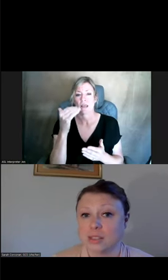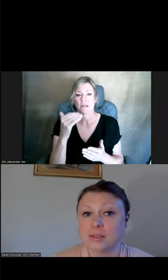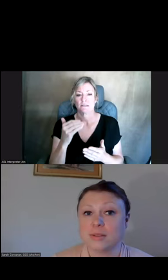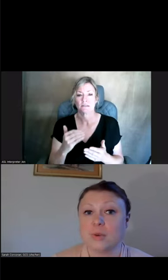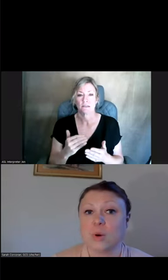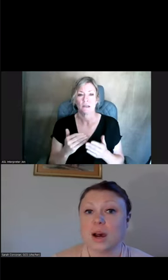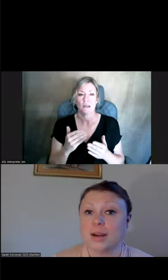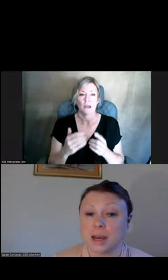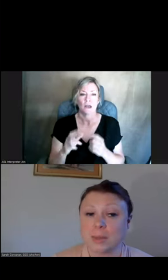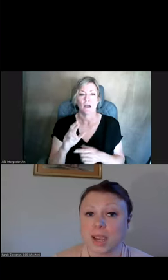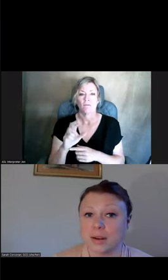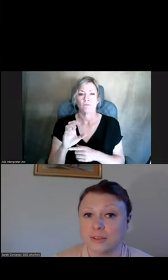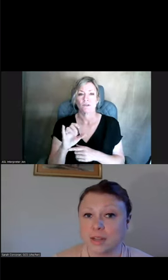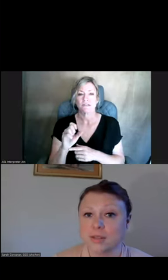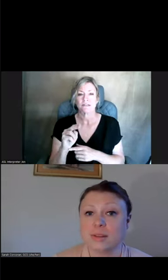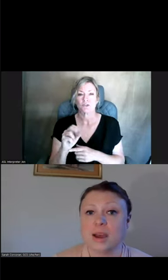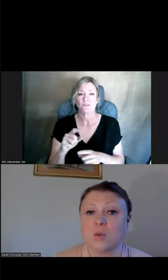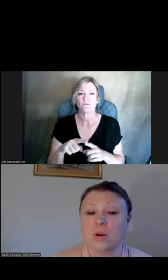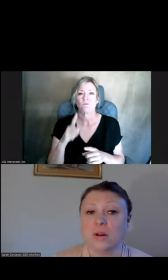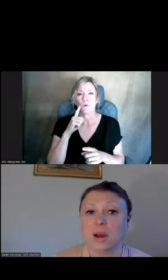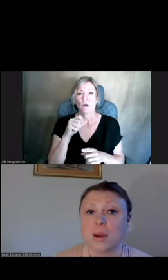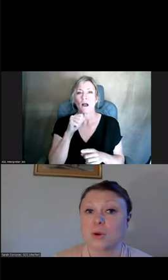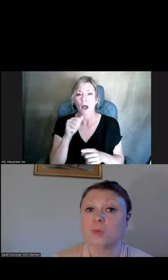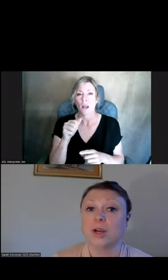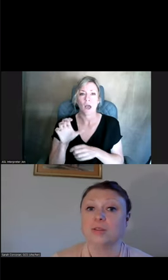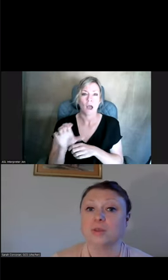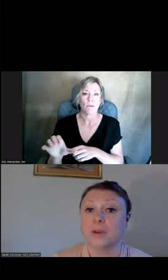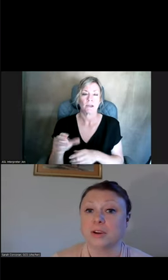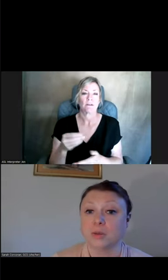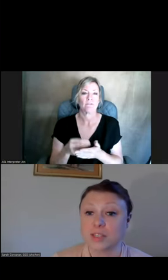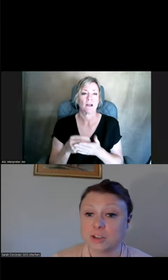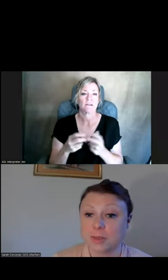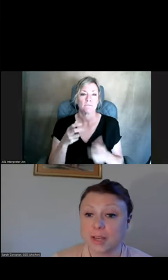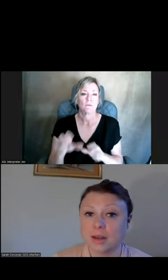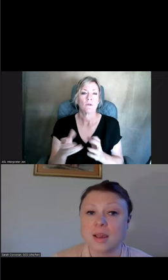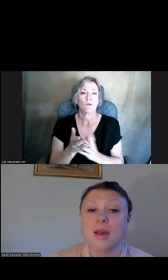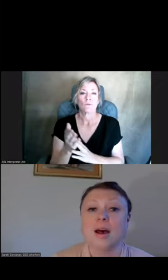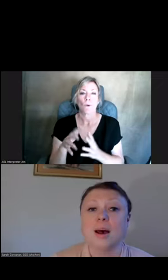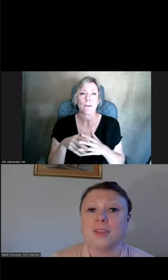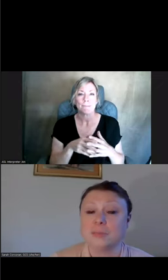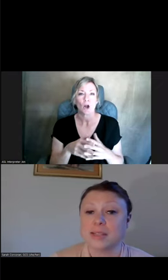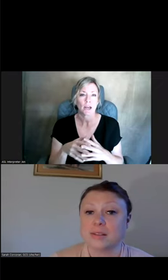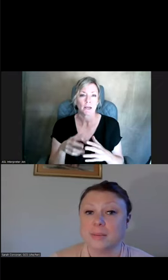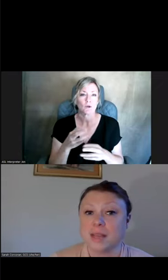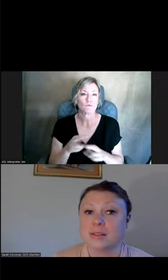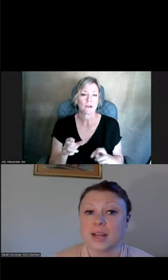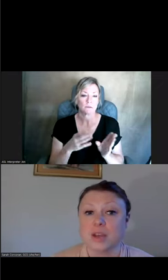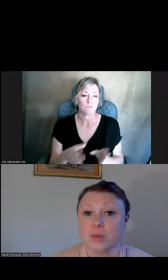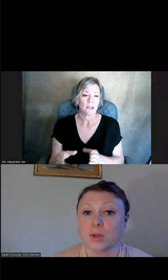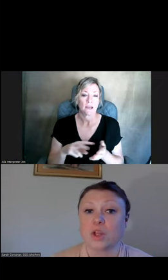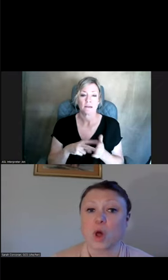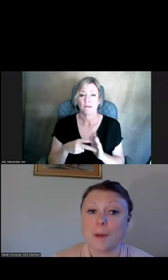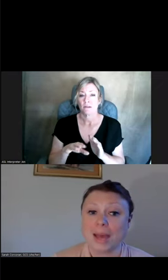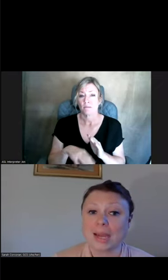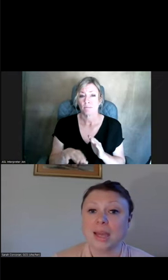rescissions for unobligated funds that were appropriated through the American Rescue Plan. This basically means that